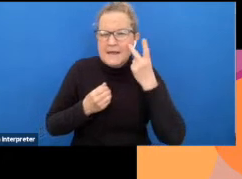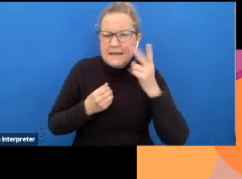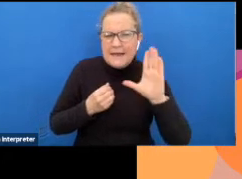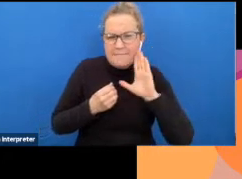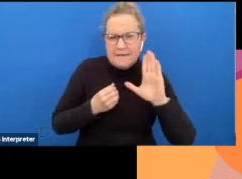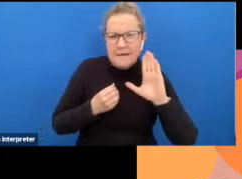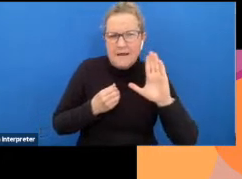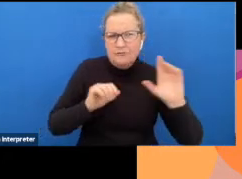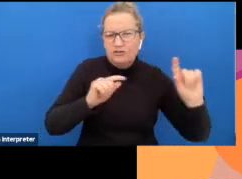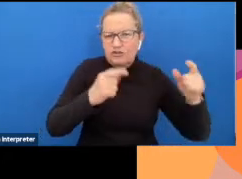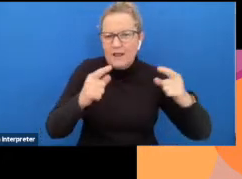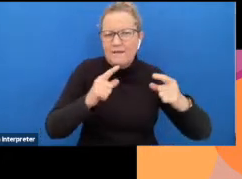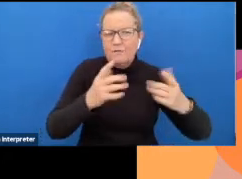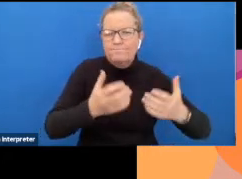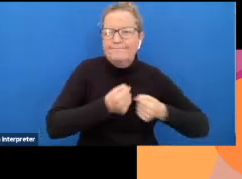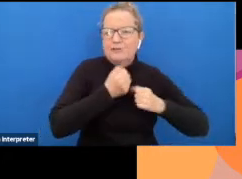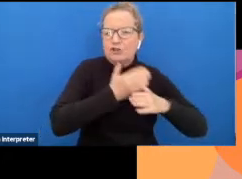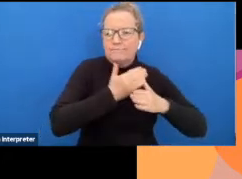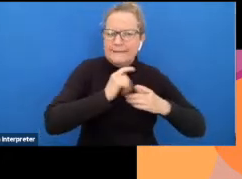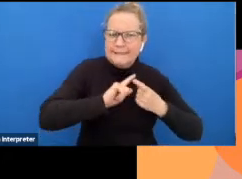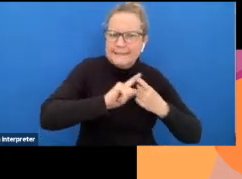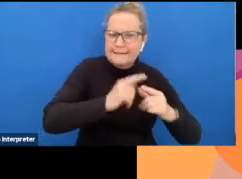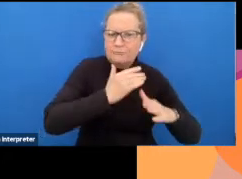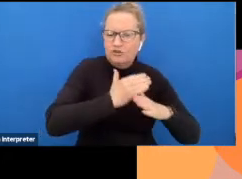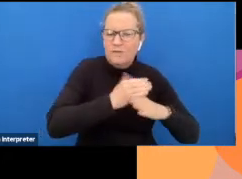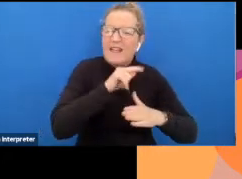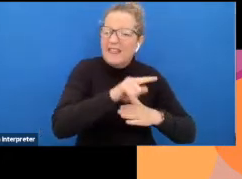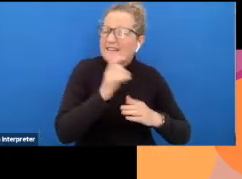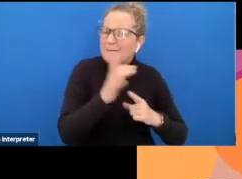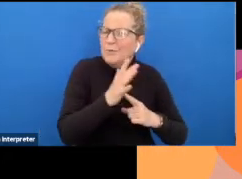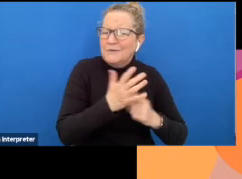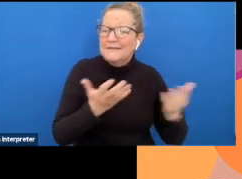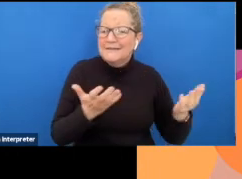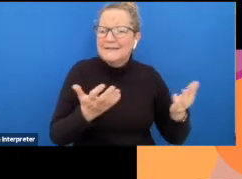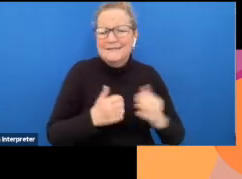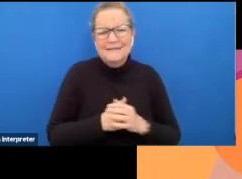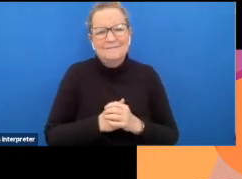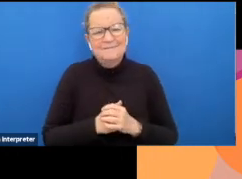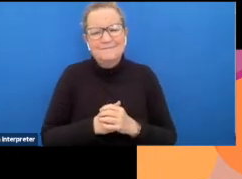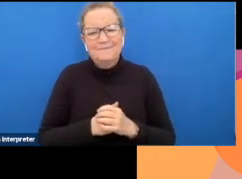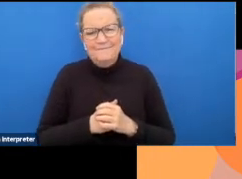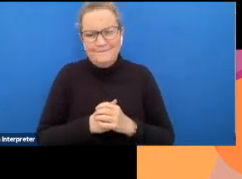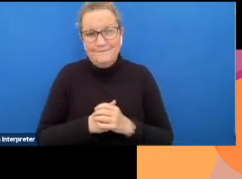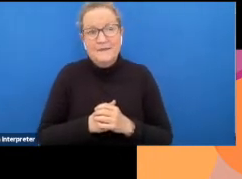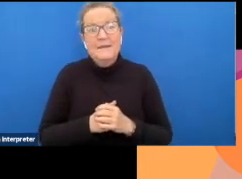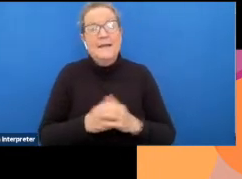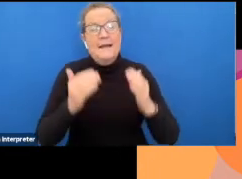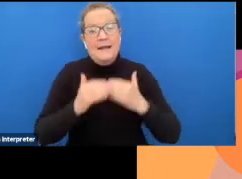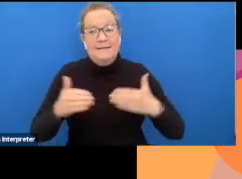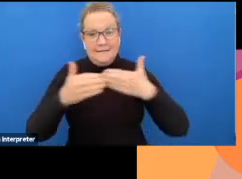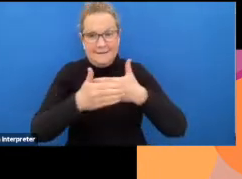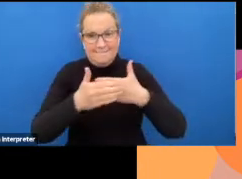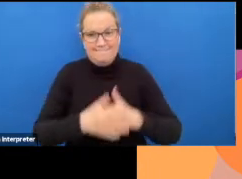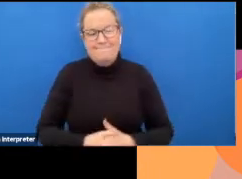employment and maintaining that employment is quite important so that's the first one i'll click to the next one um